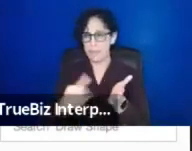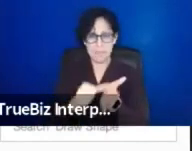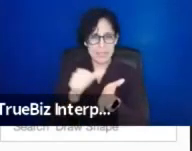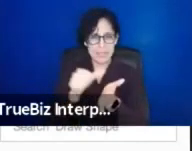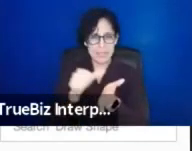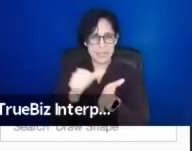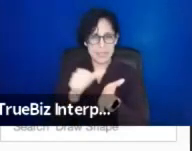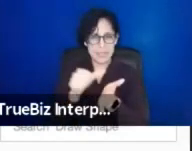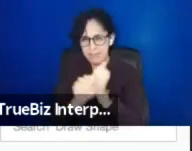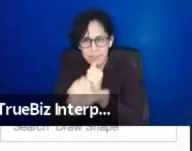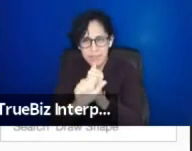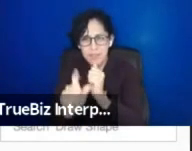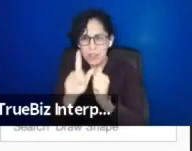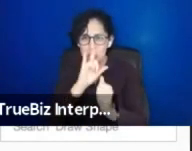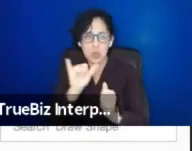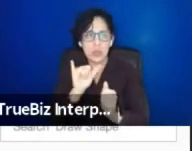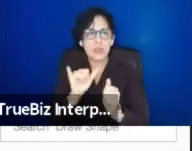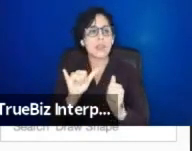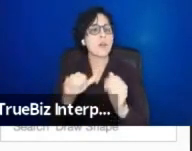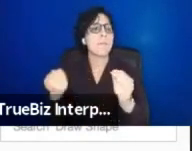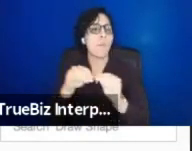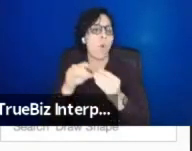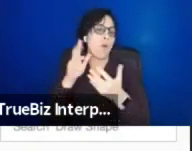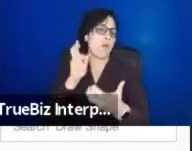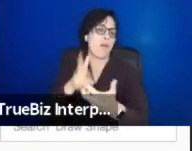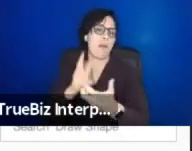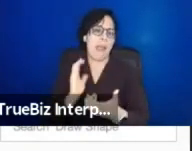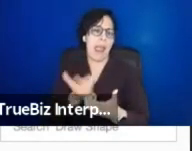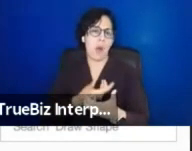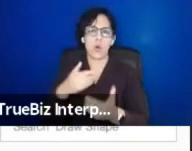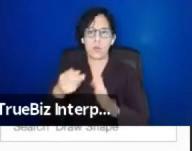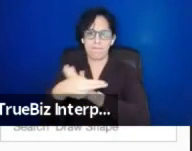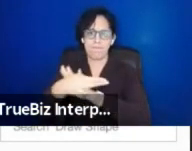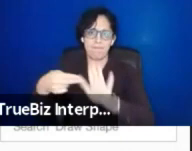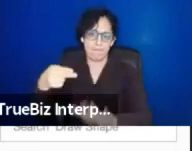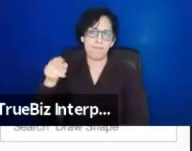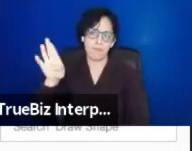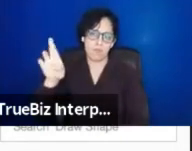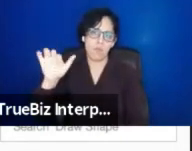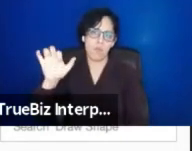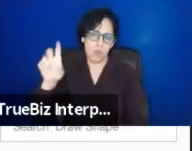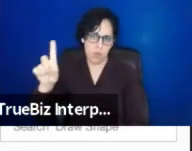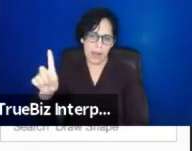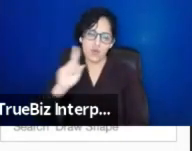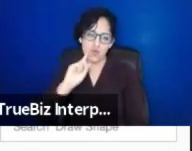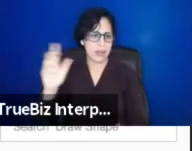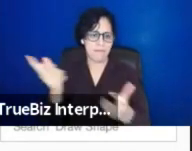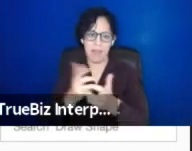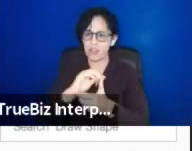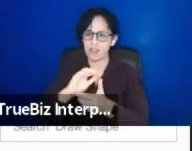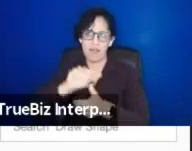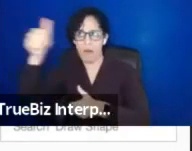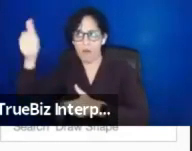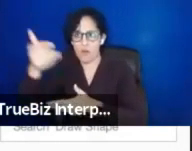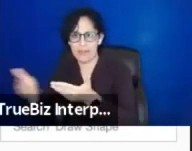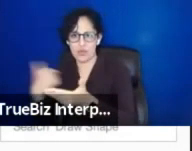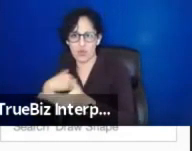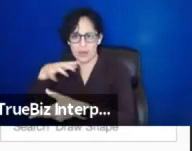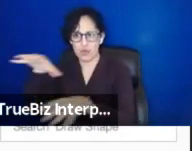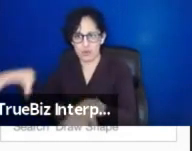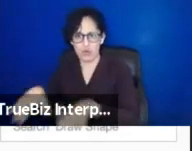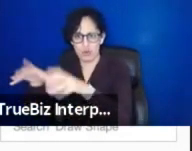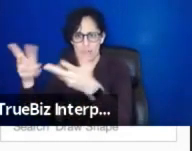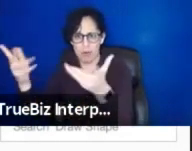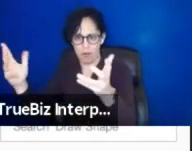lot more like our brand. Um, and it's, it's in line with all the other stuff we're doing. So, I put, you know, our